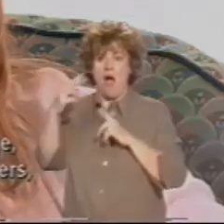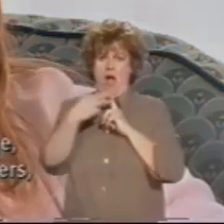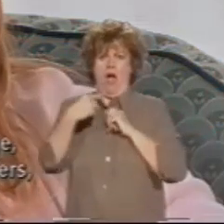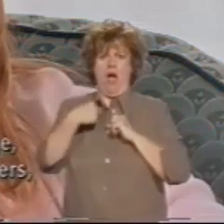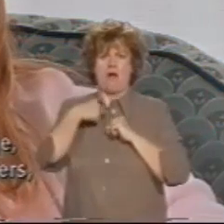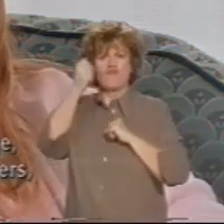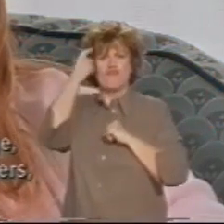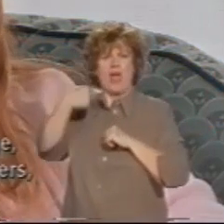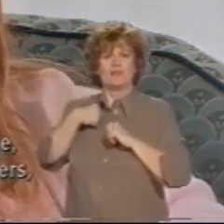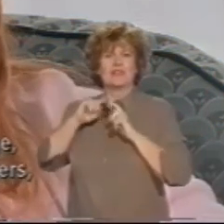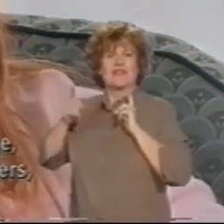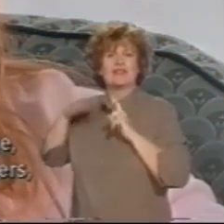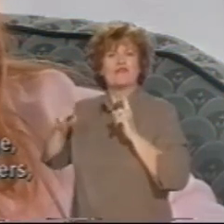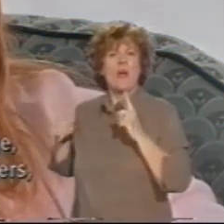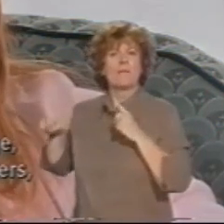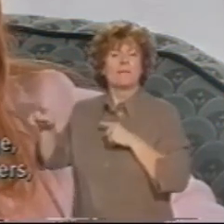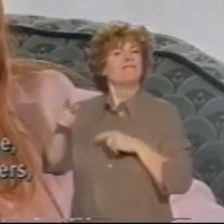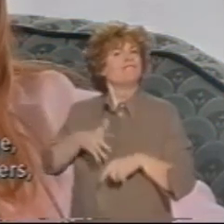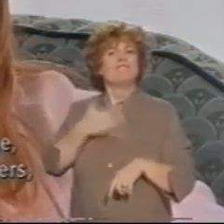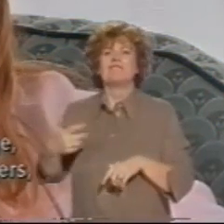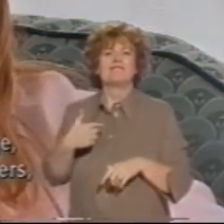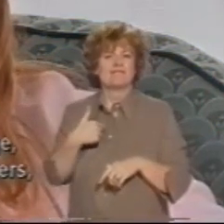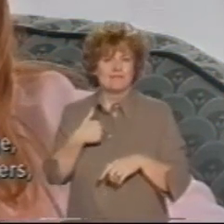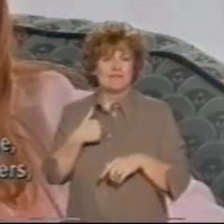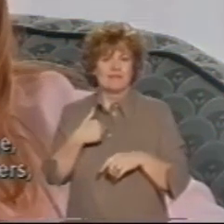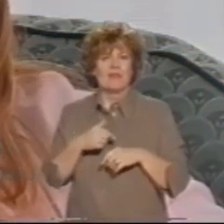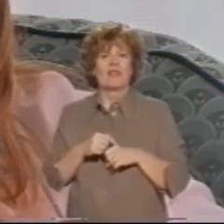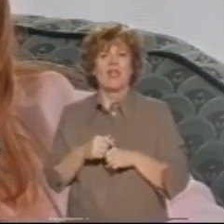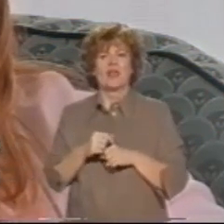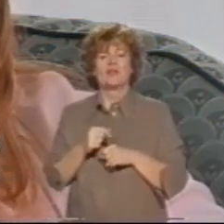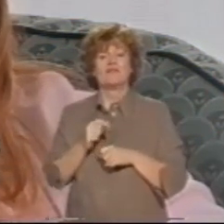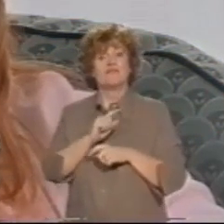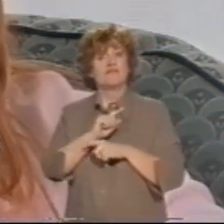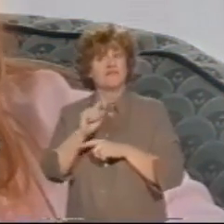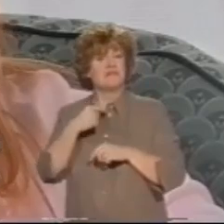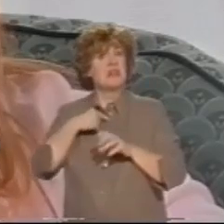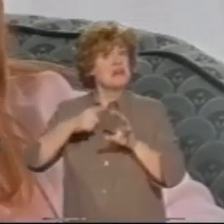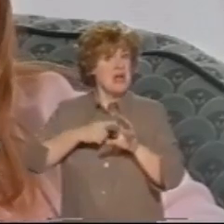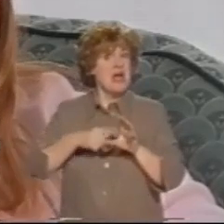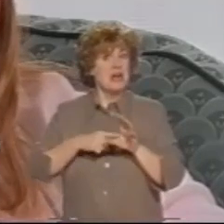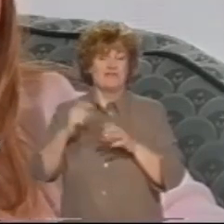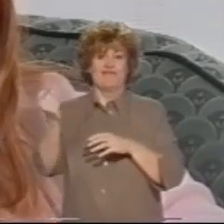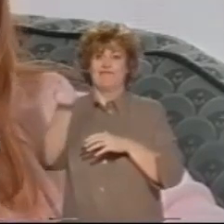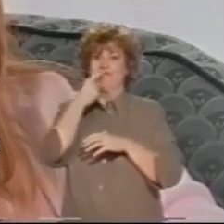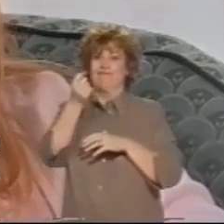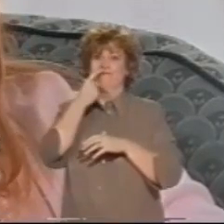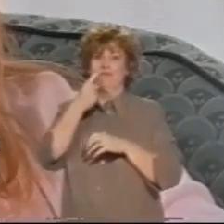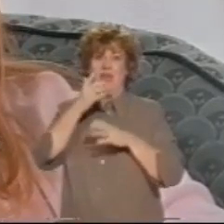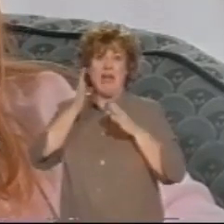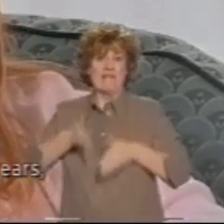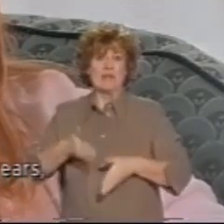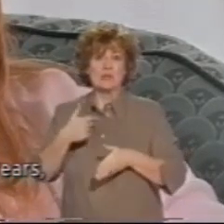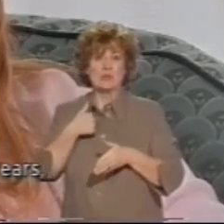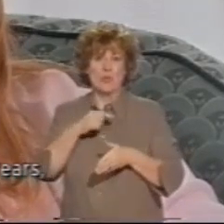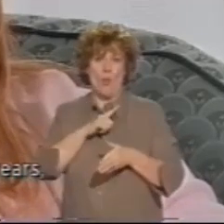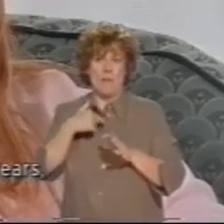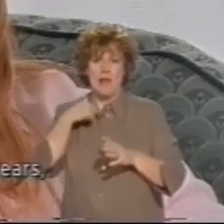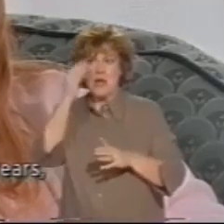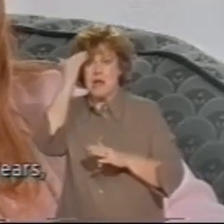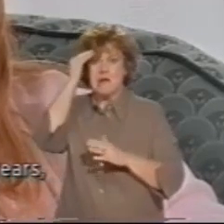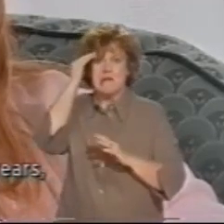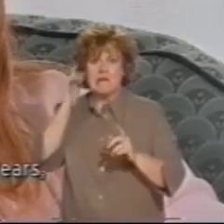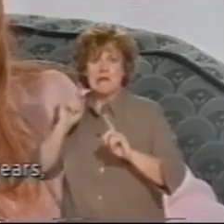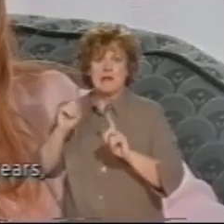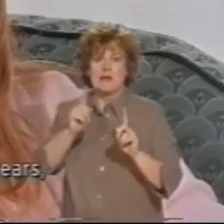At a relatively young age, I was put onto tranquilizers because they thought I was quite paranoid, that kind of thing. So